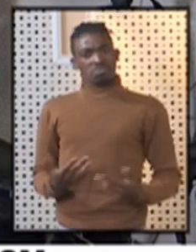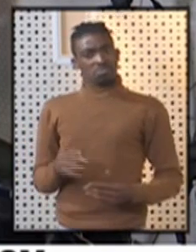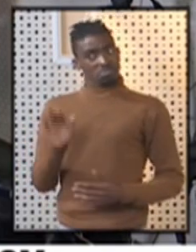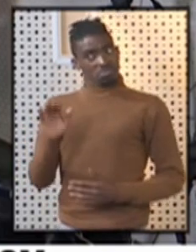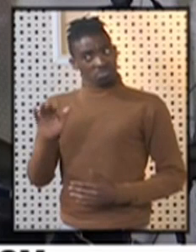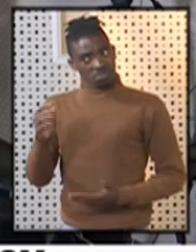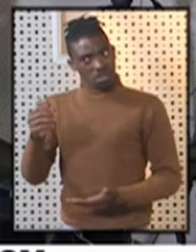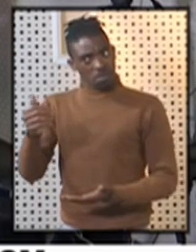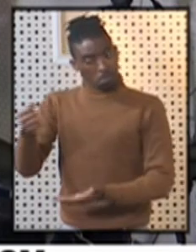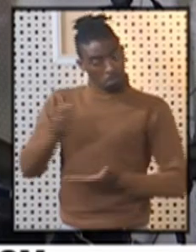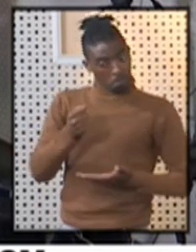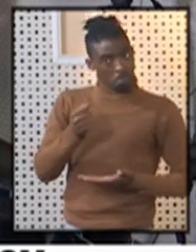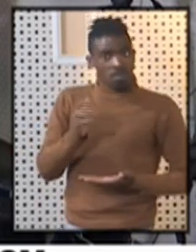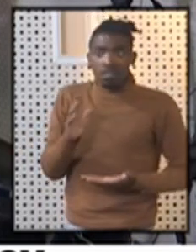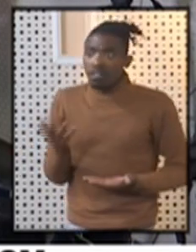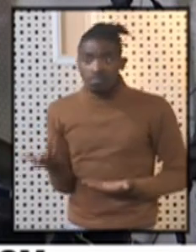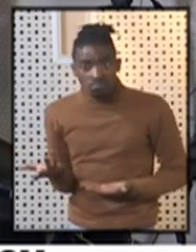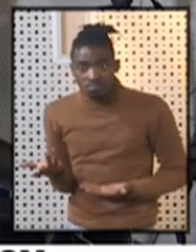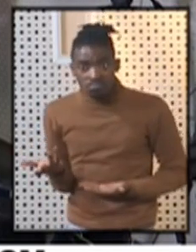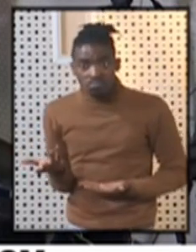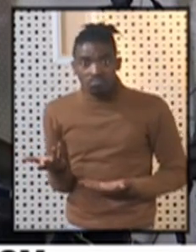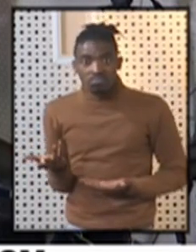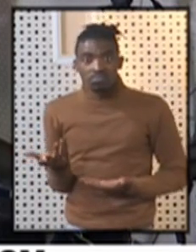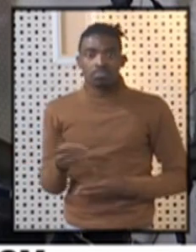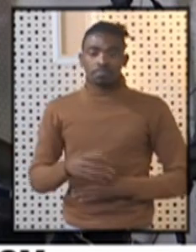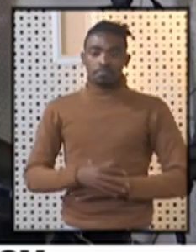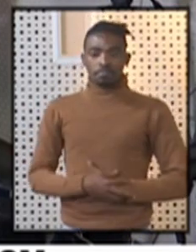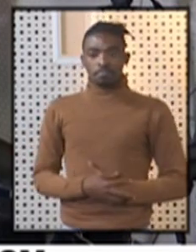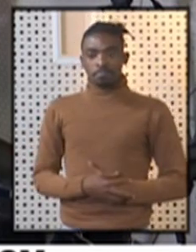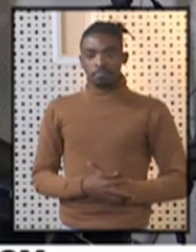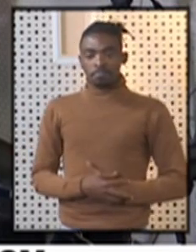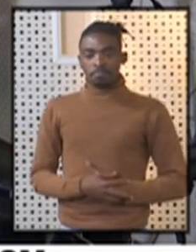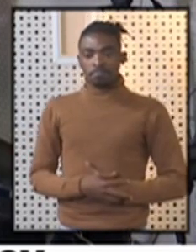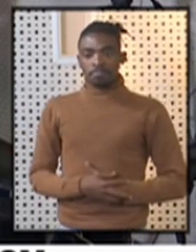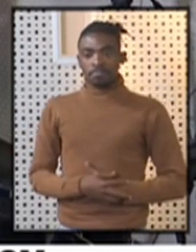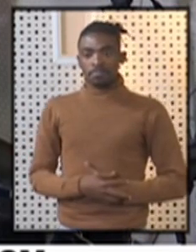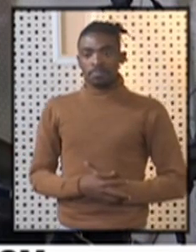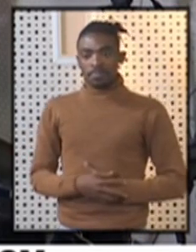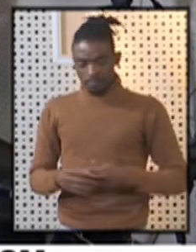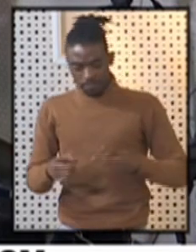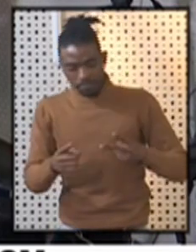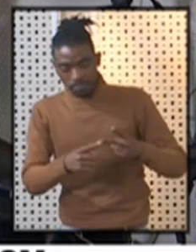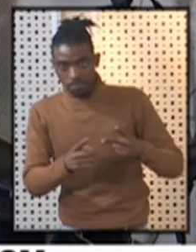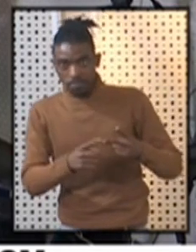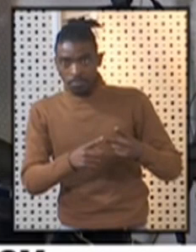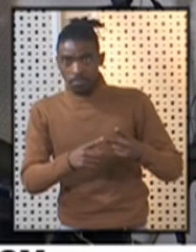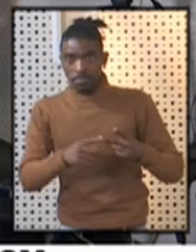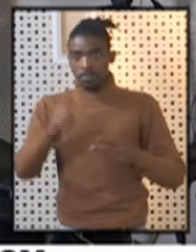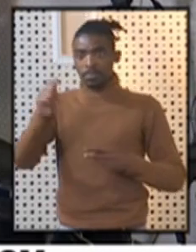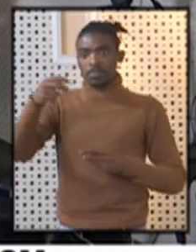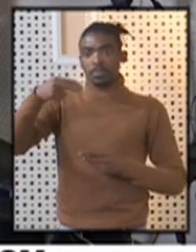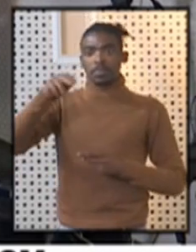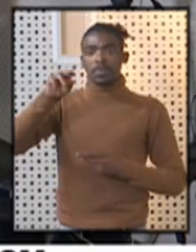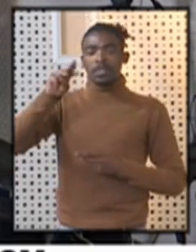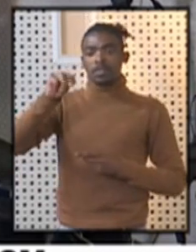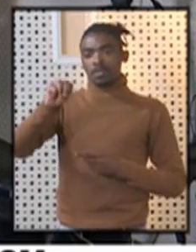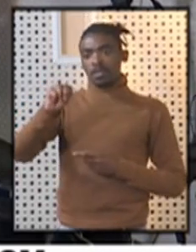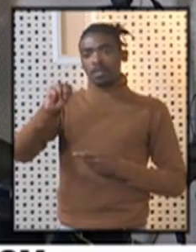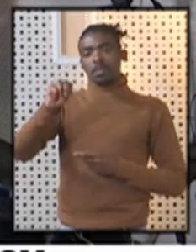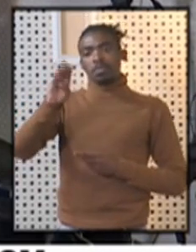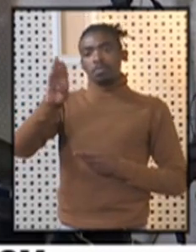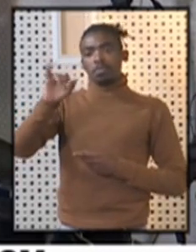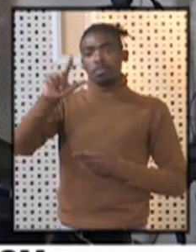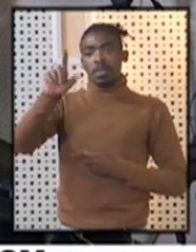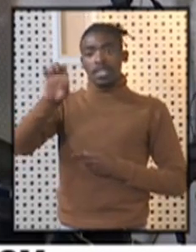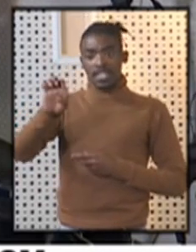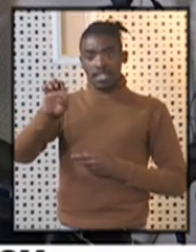of employment tourism provides. And we have Stambi from Sunday Times. And the question is,